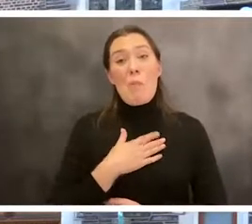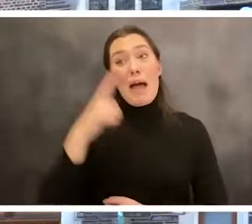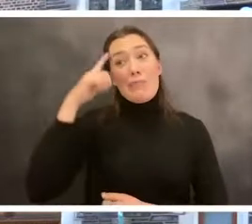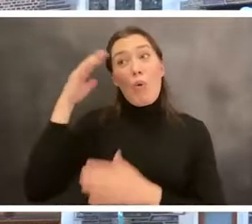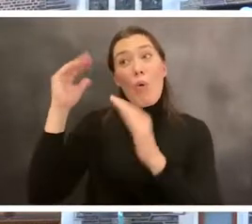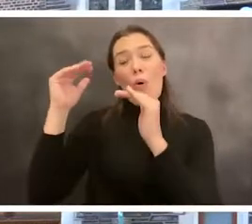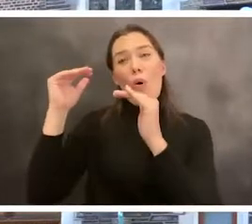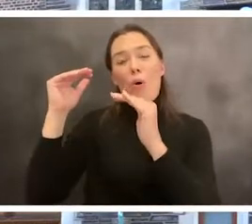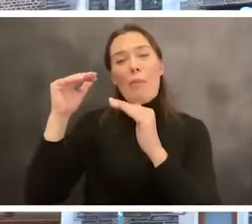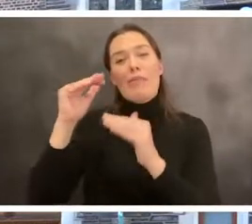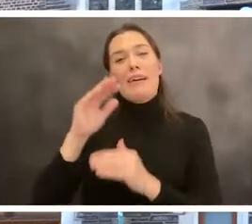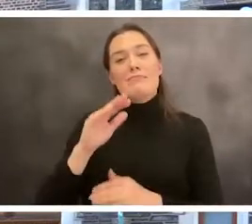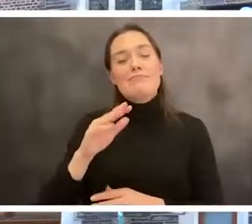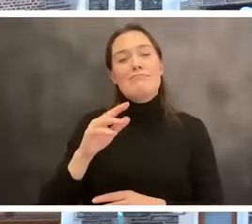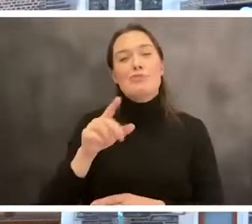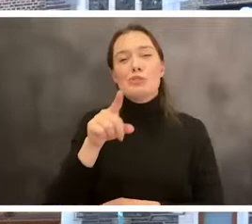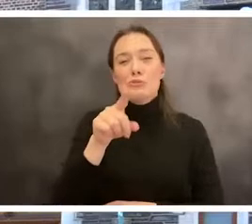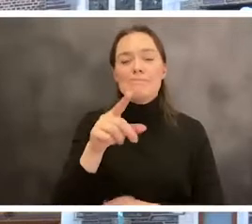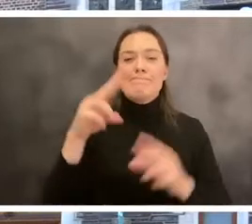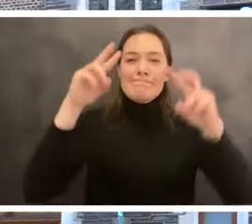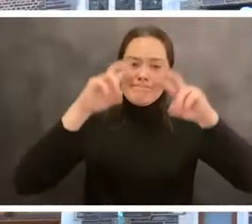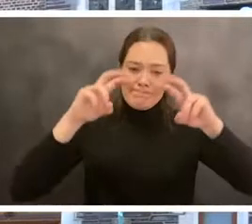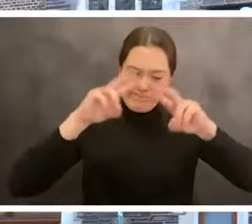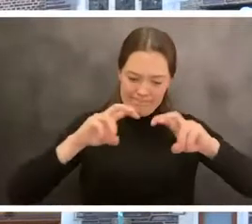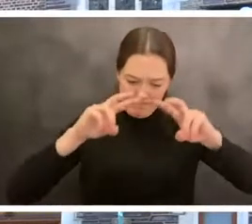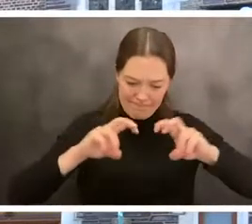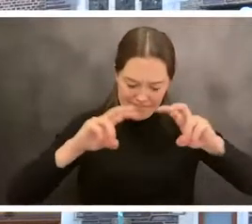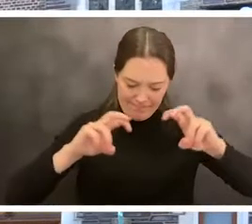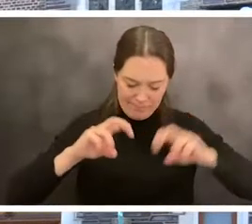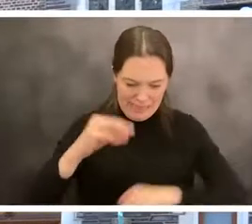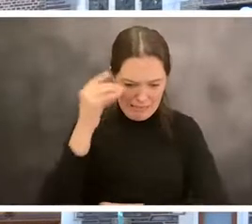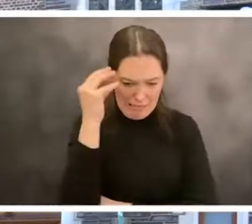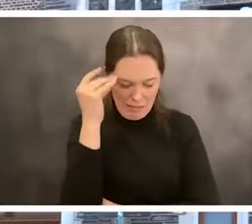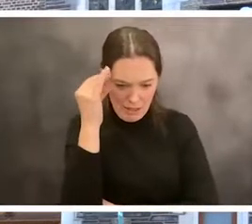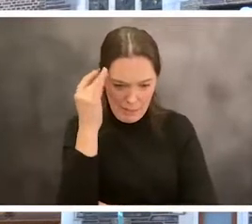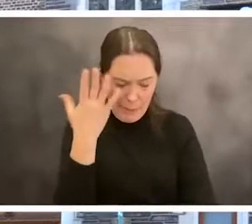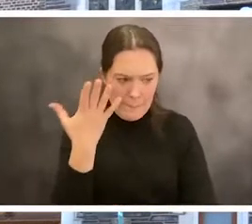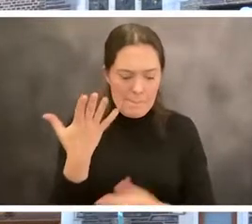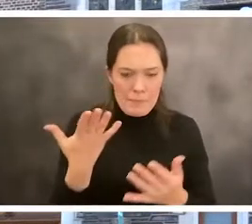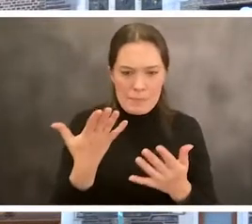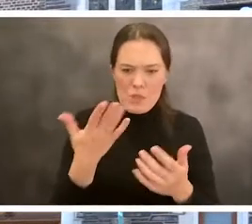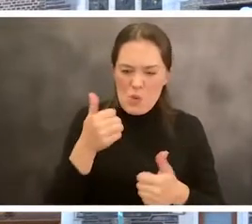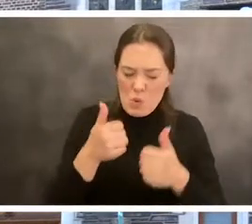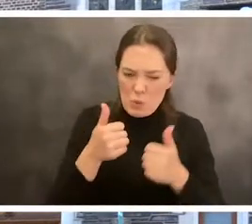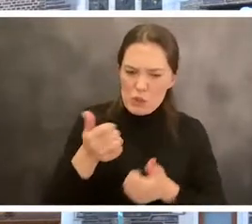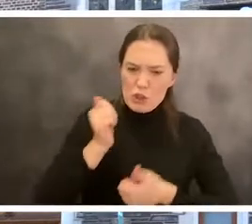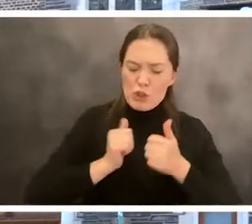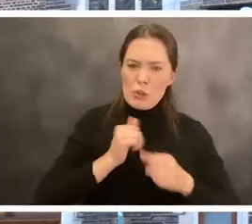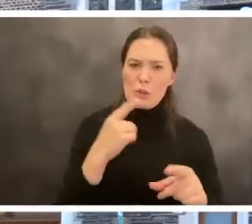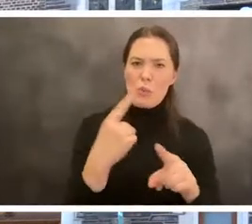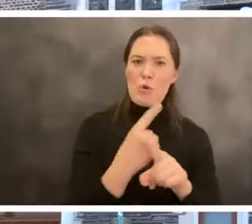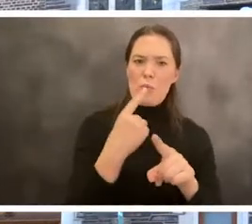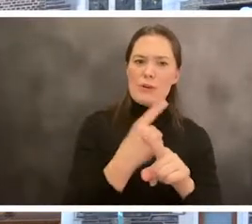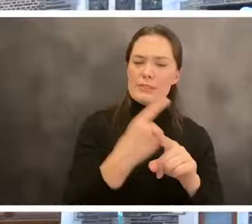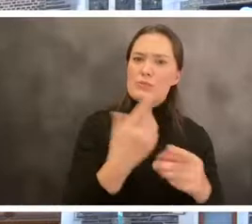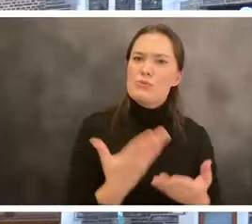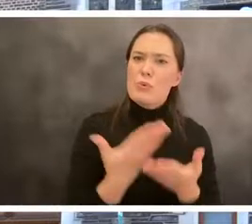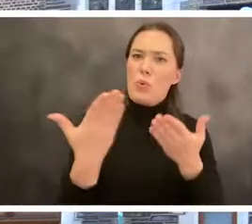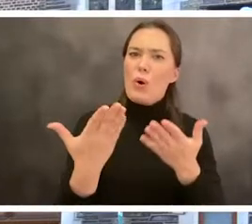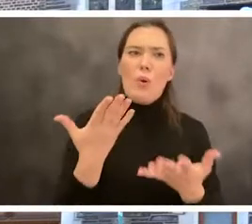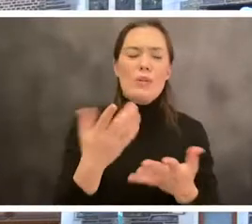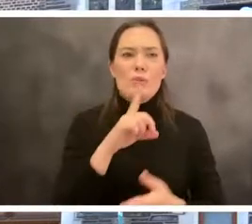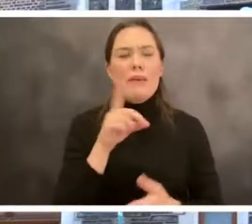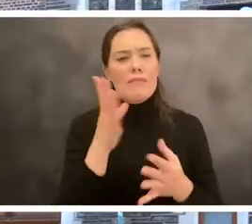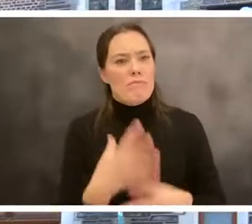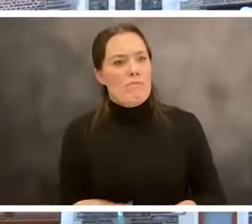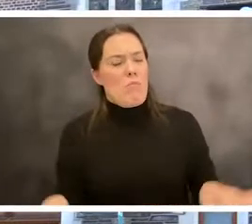some reflection of that in, in the choices that you guys made in terms of the, whatever, whether it's a, you know,